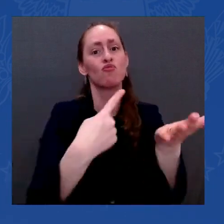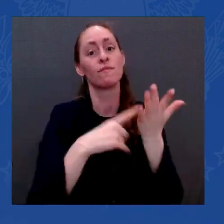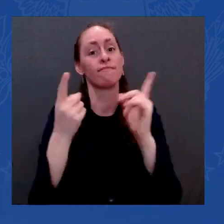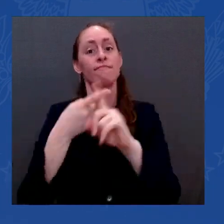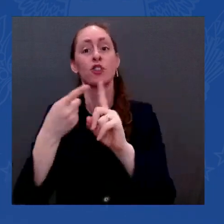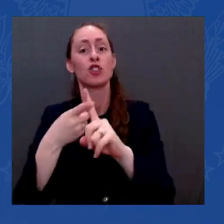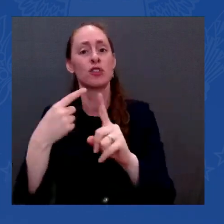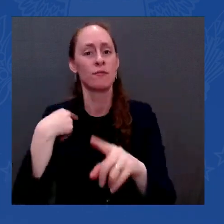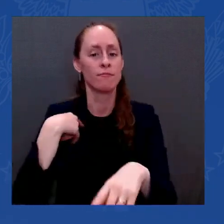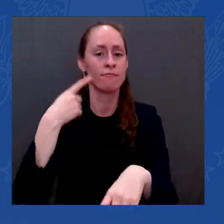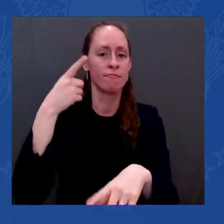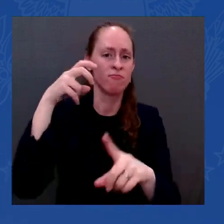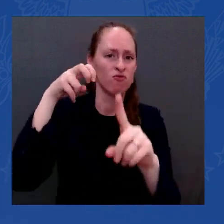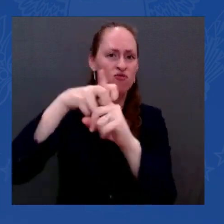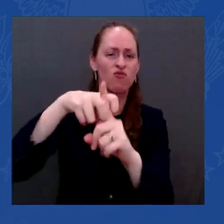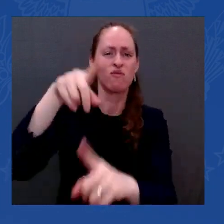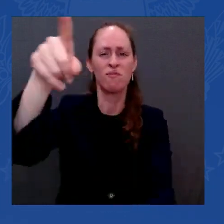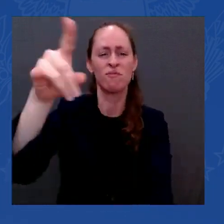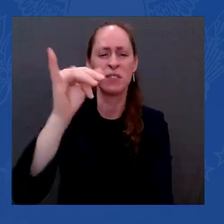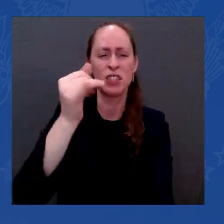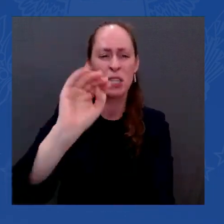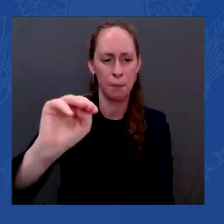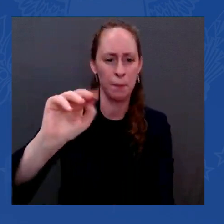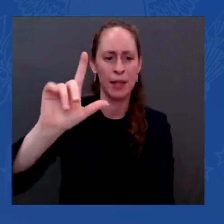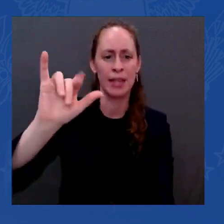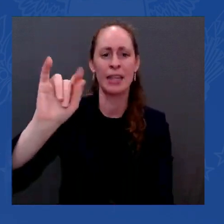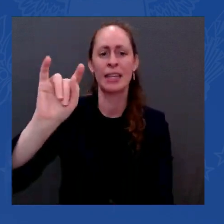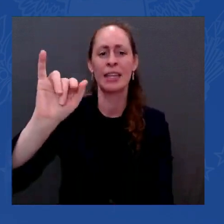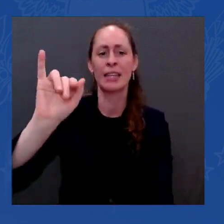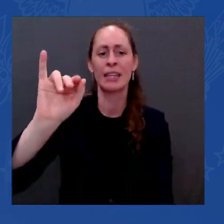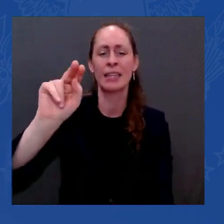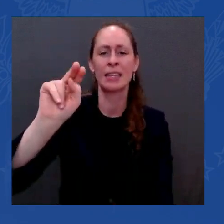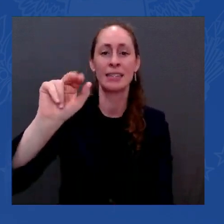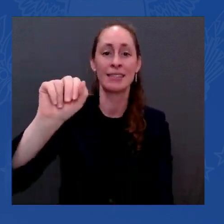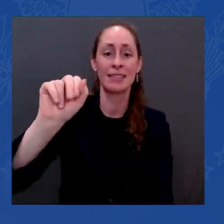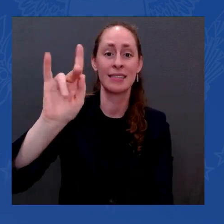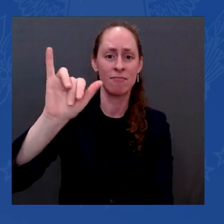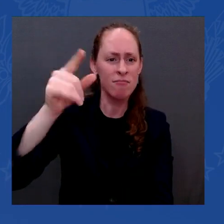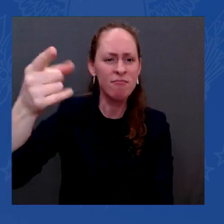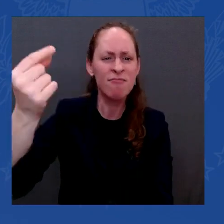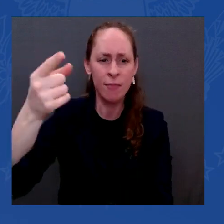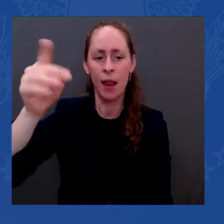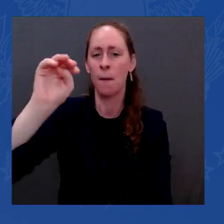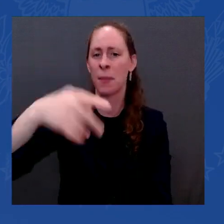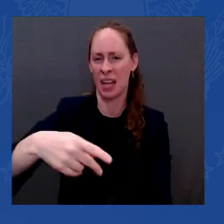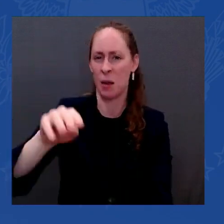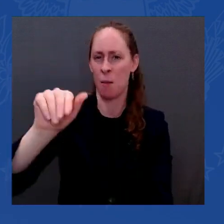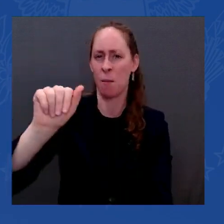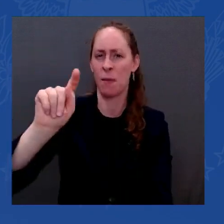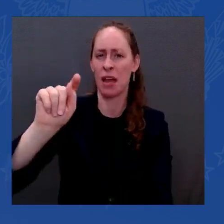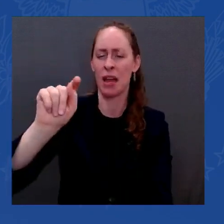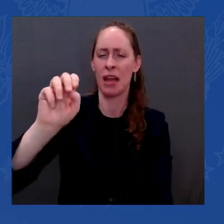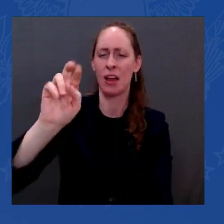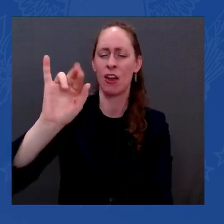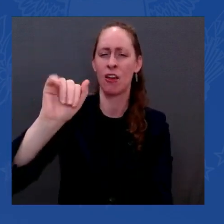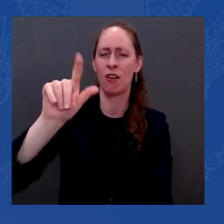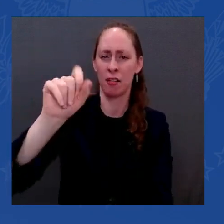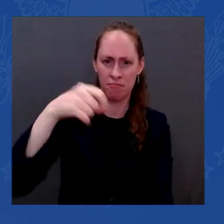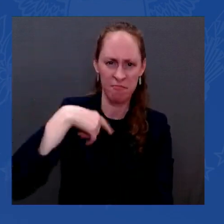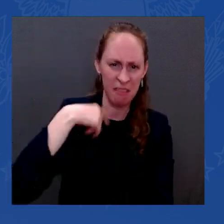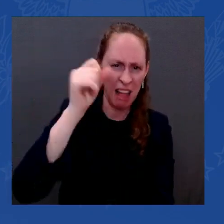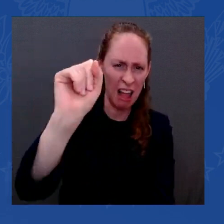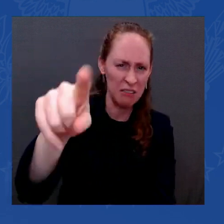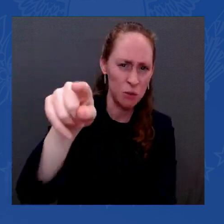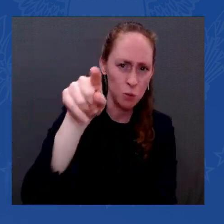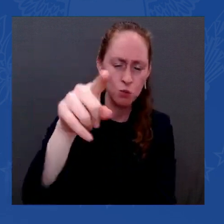let's start with a question. What will the Defense Department's $35 million investment allow you